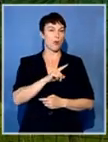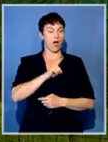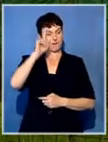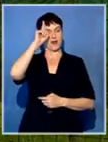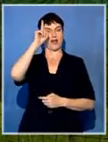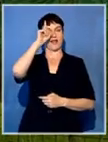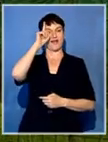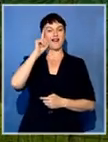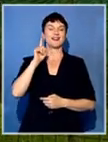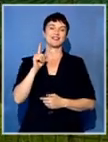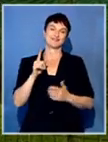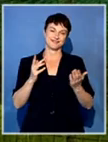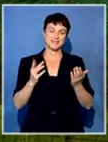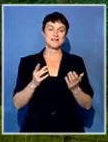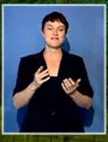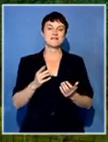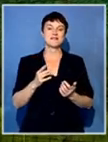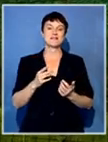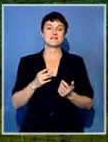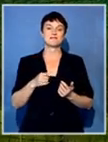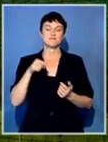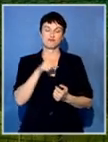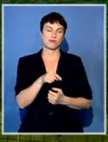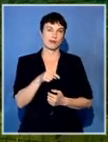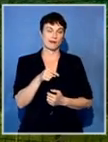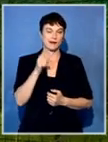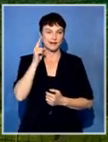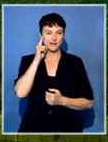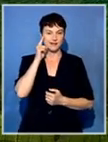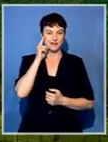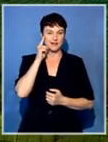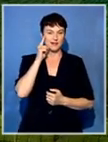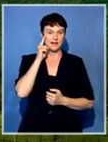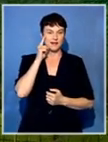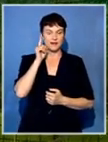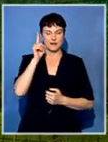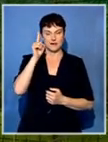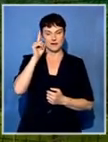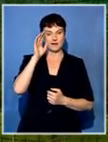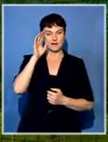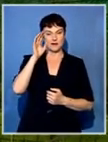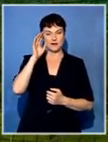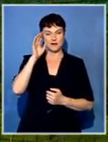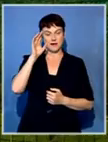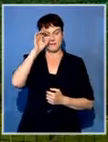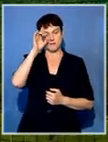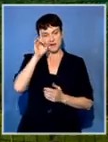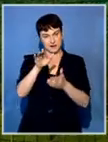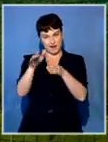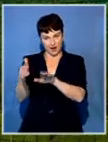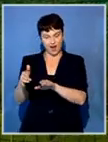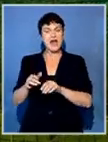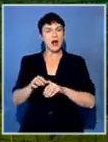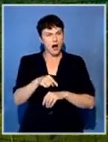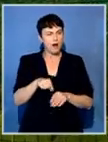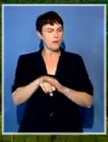Madiba. Obviously, he came in just, I think, a couple of days after our loss. And so we